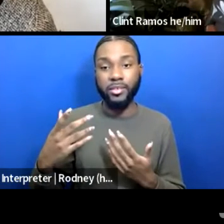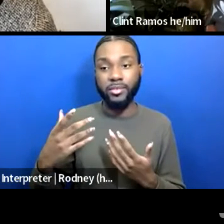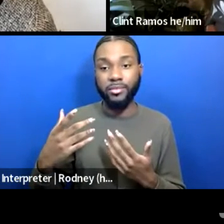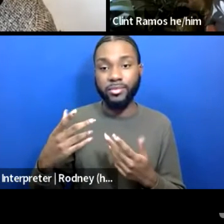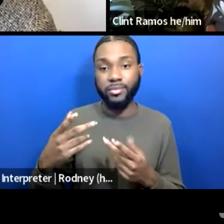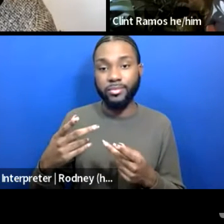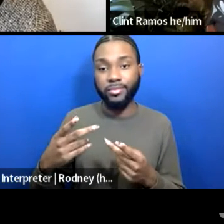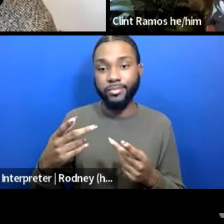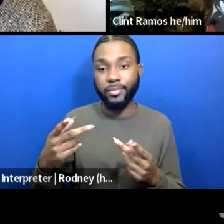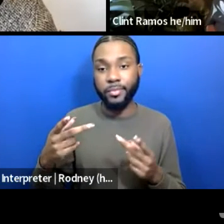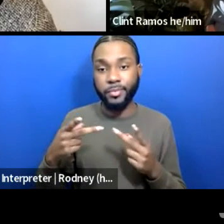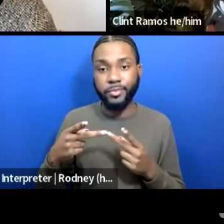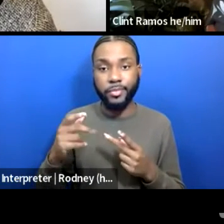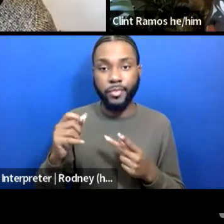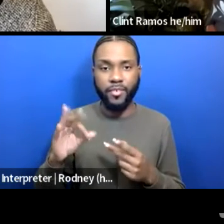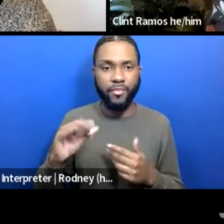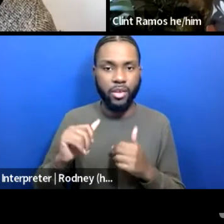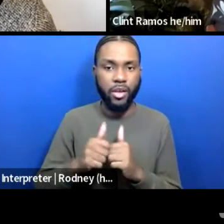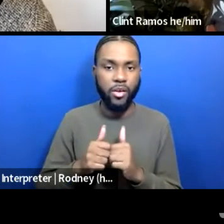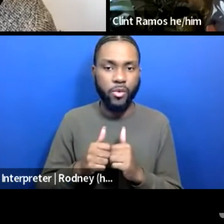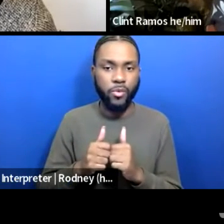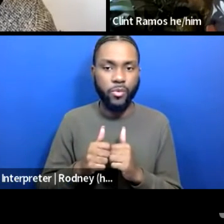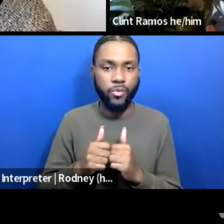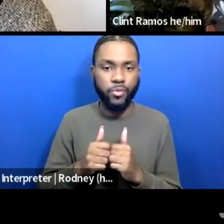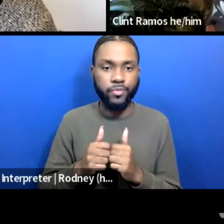of how it is